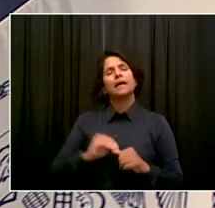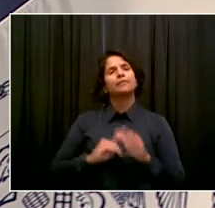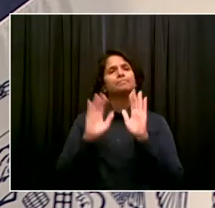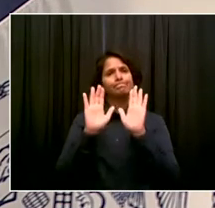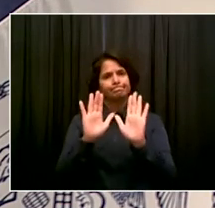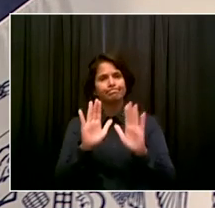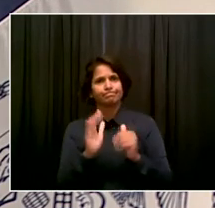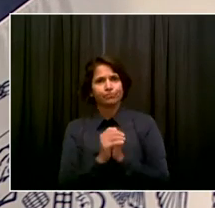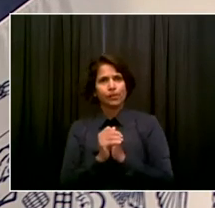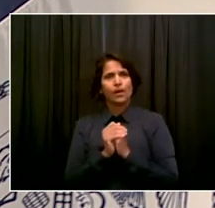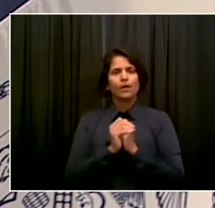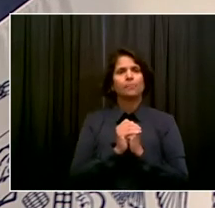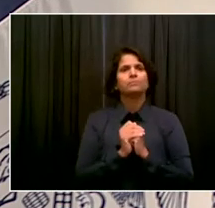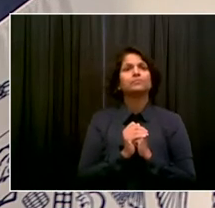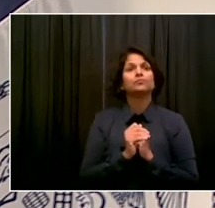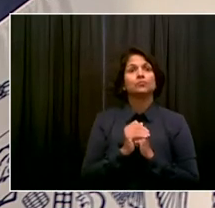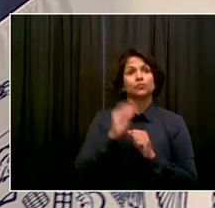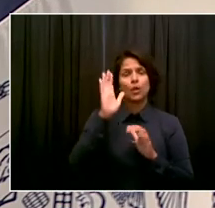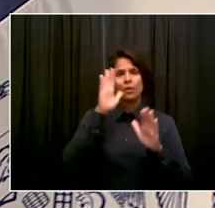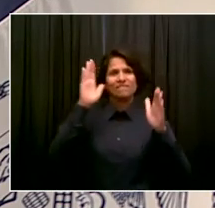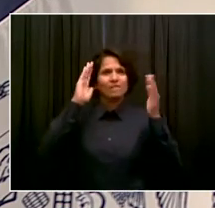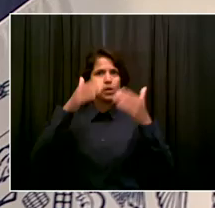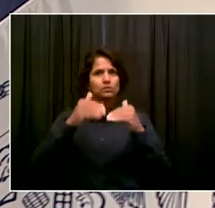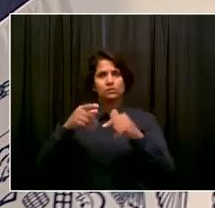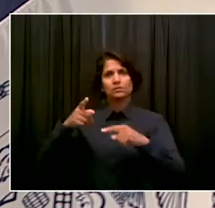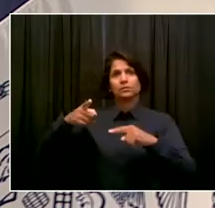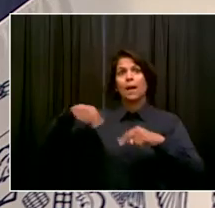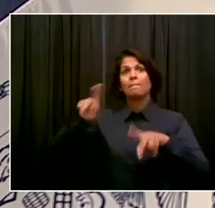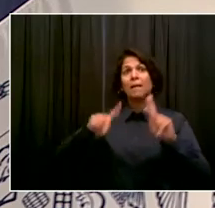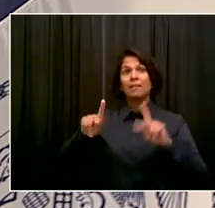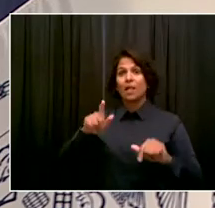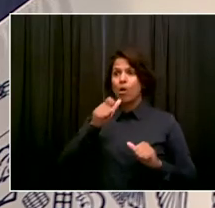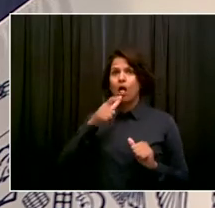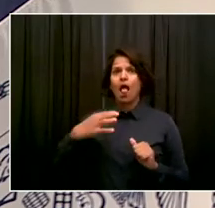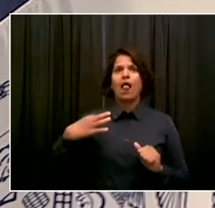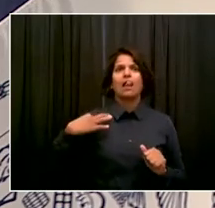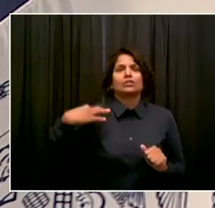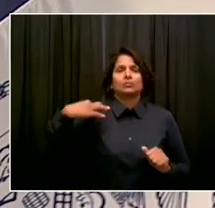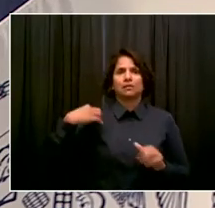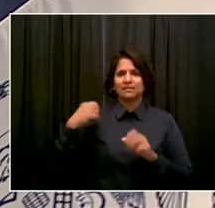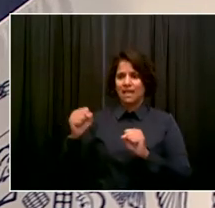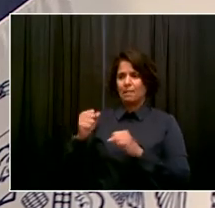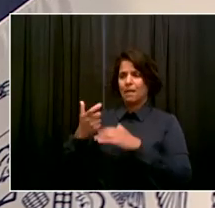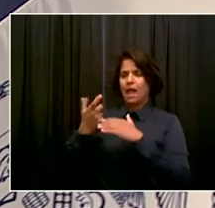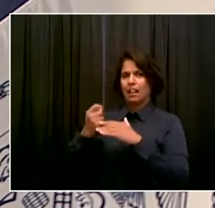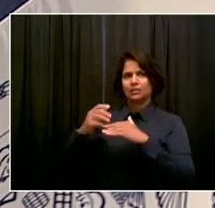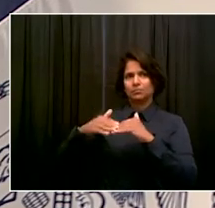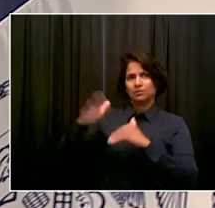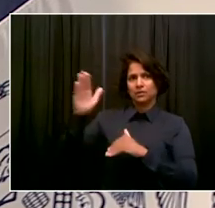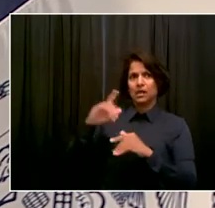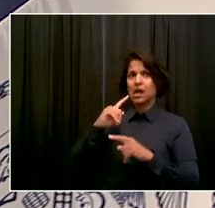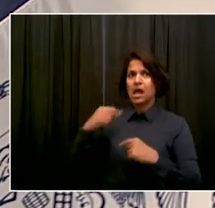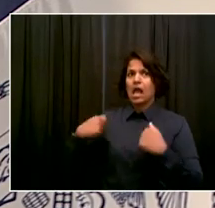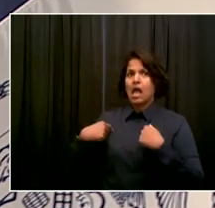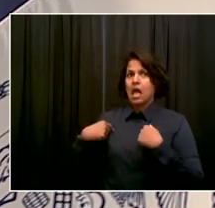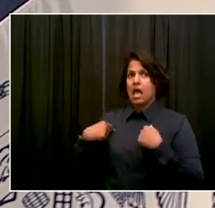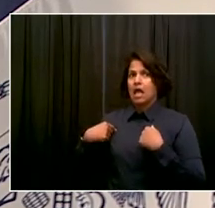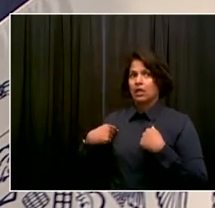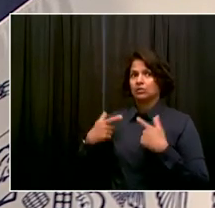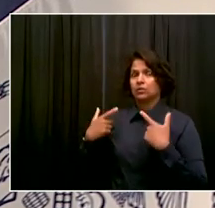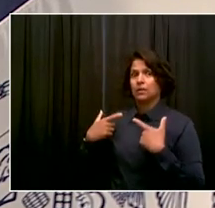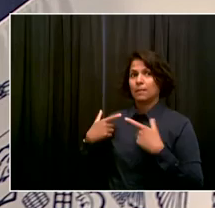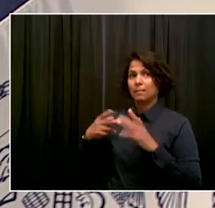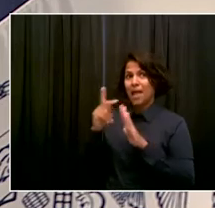can be vaccinated. And by the way, that's the vast majority of our population. We're